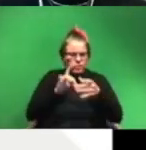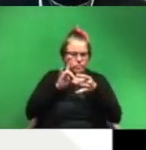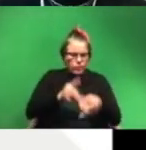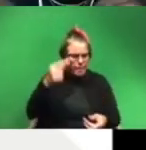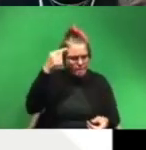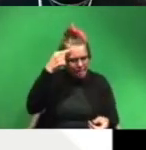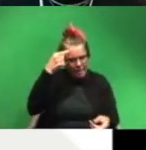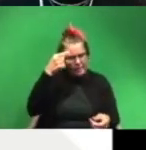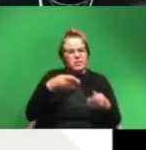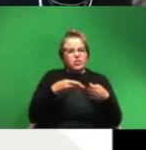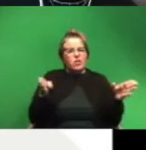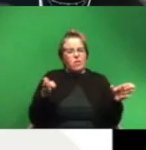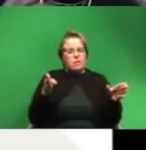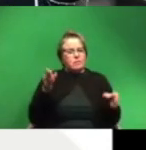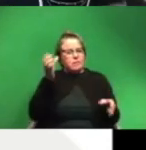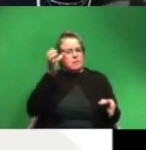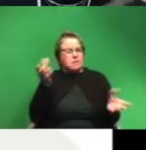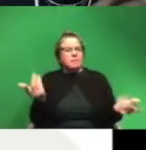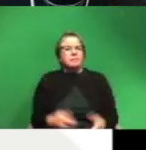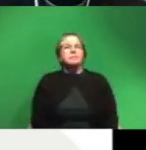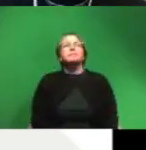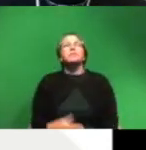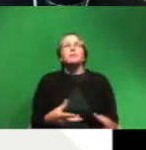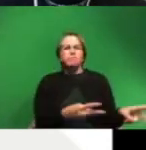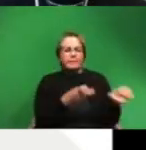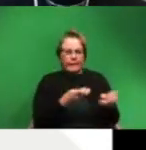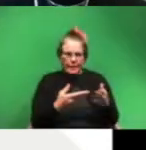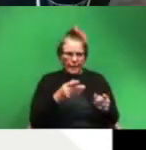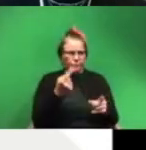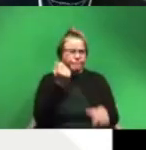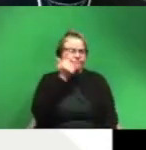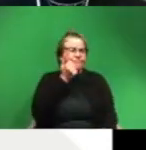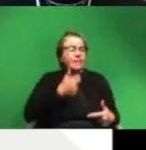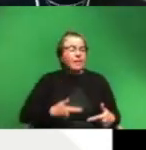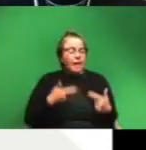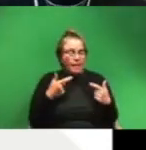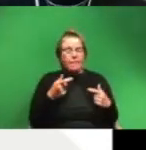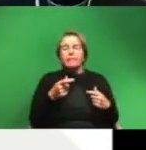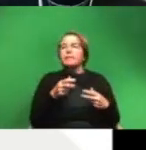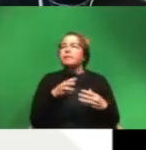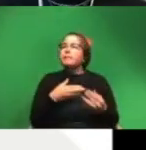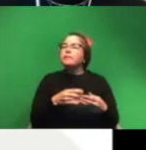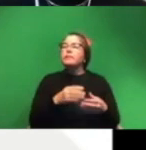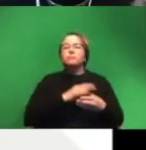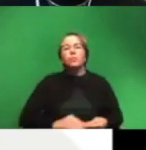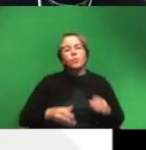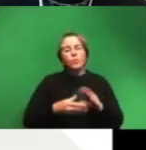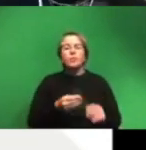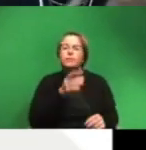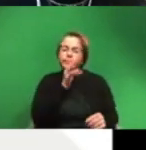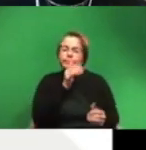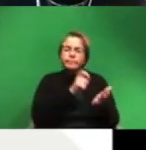contexts so basically we're taking things that you would encounter in everyday life whether it be a story spoken or written